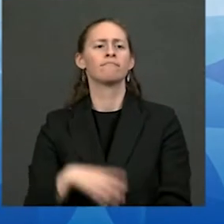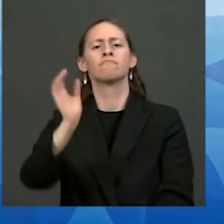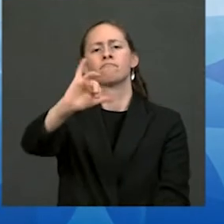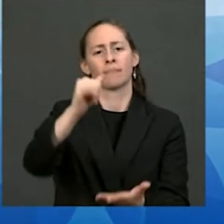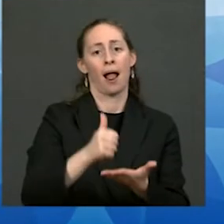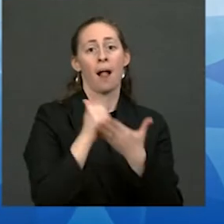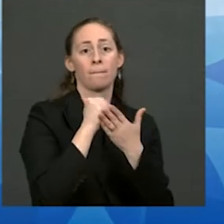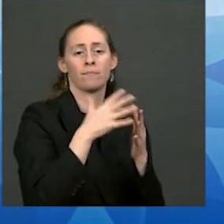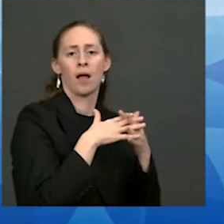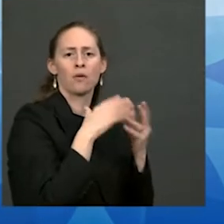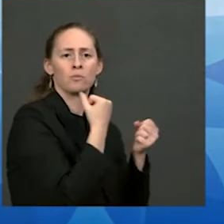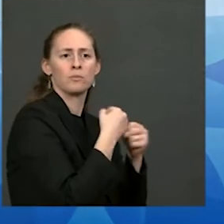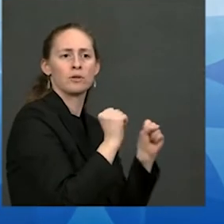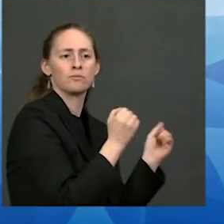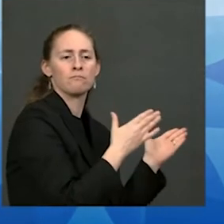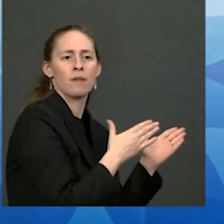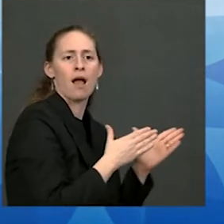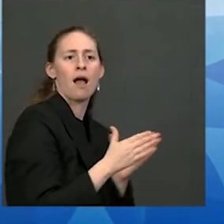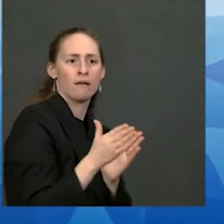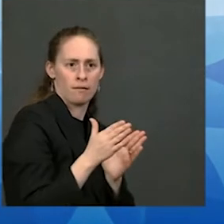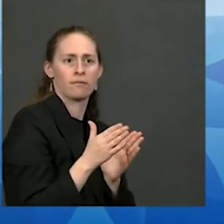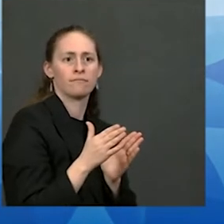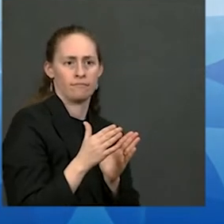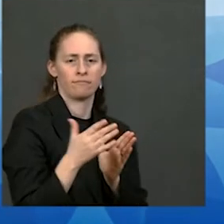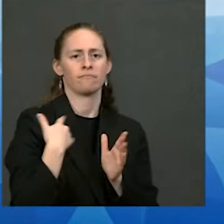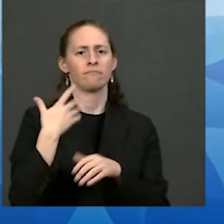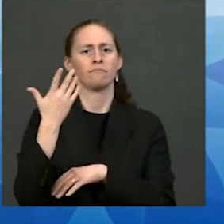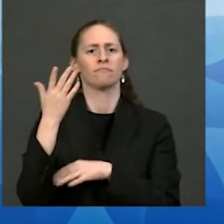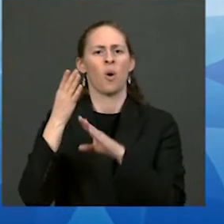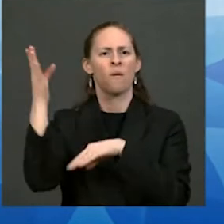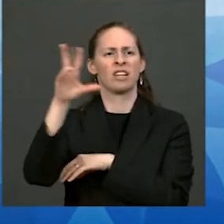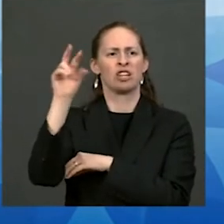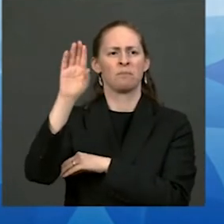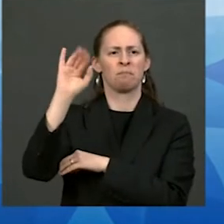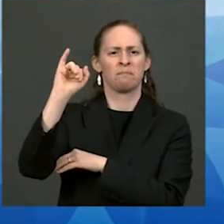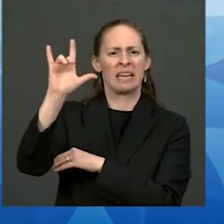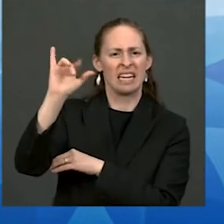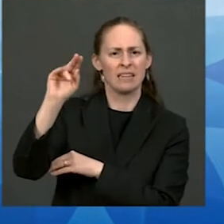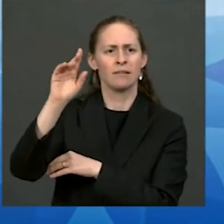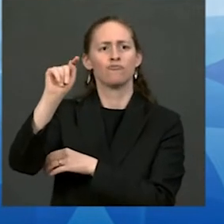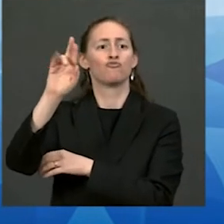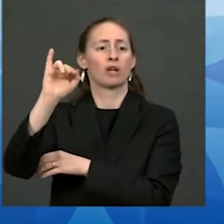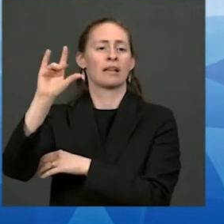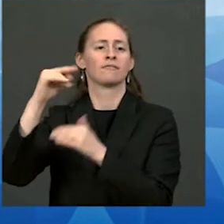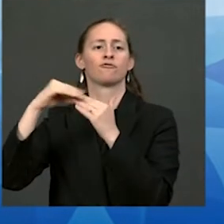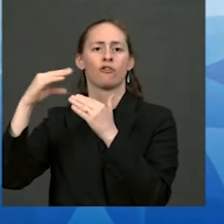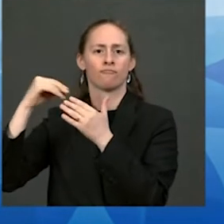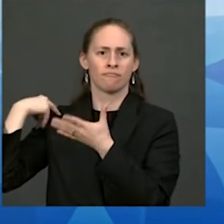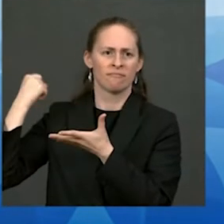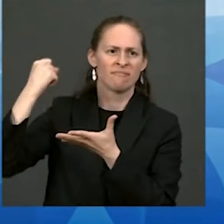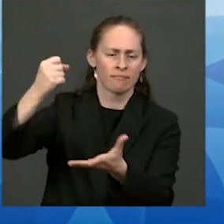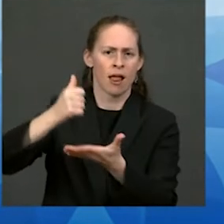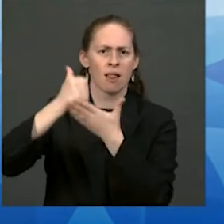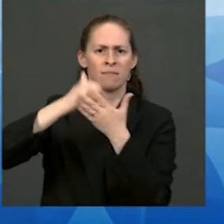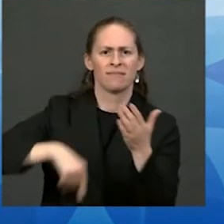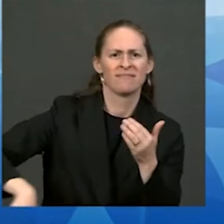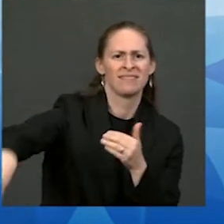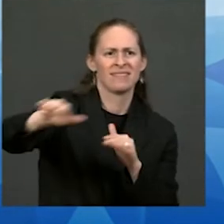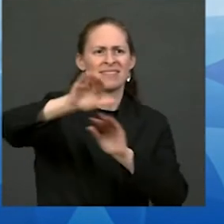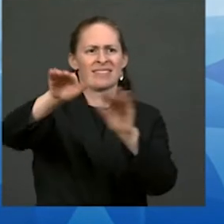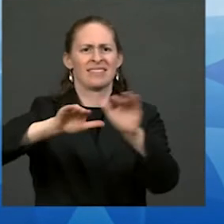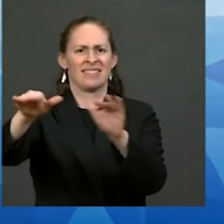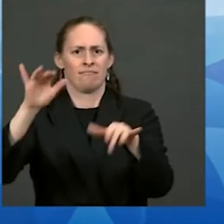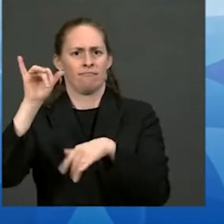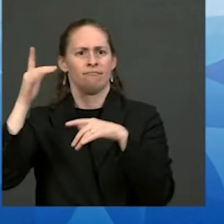31 billion dollars 31 billion dollars for tribal nations the most significant investment in the history